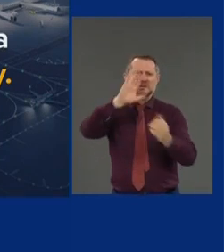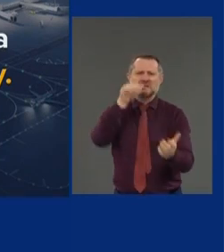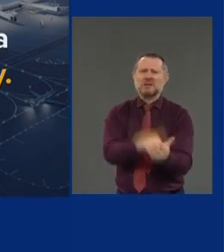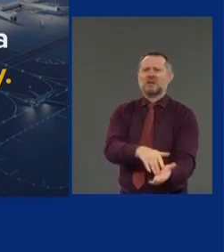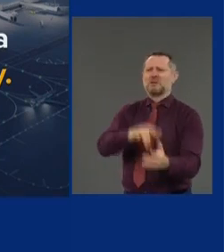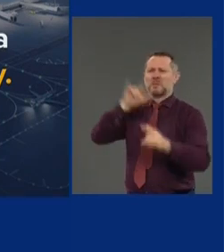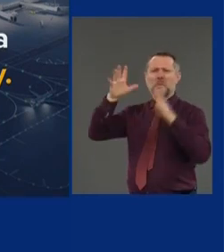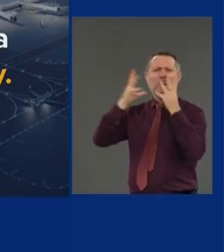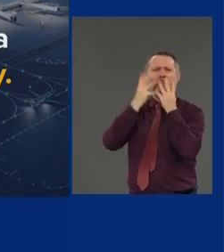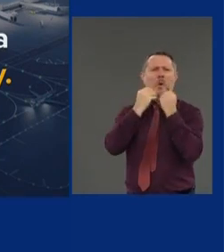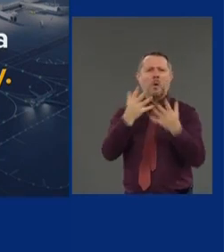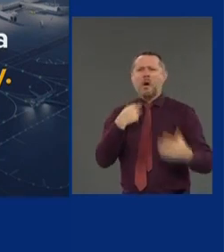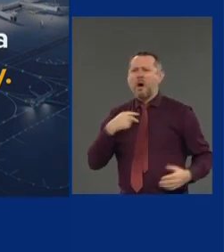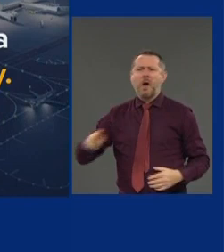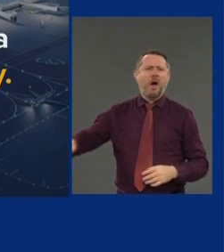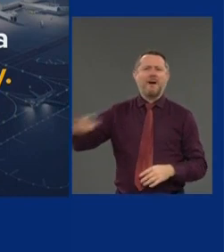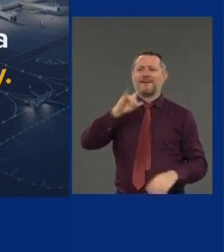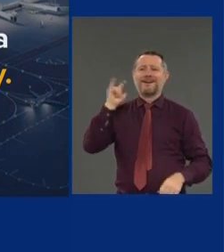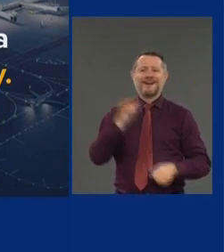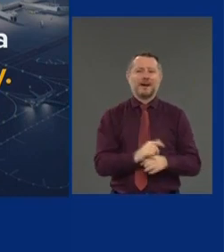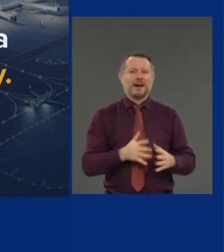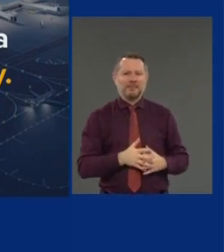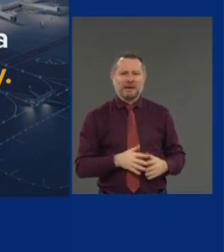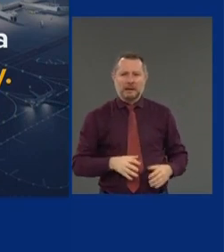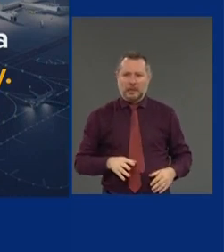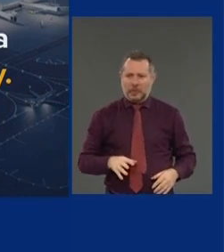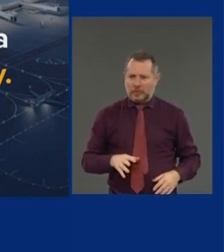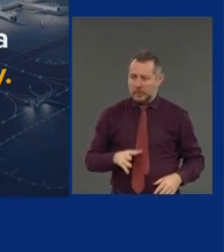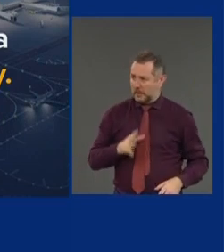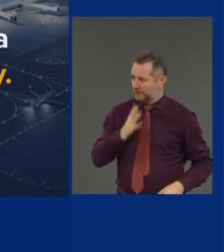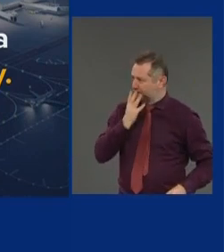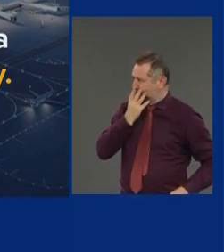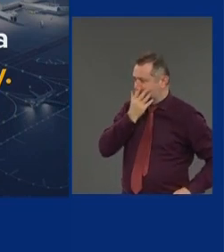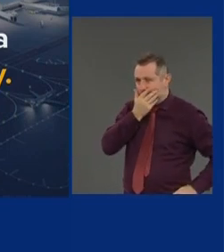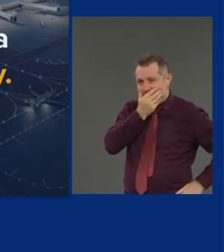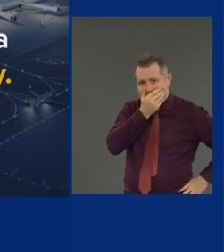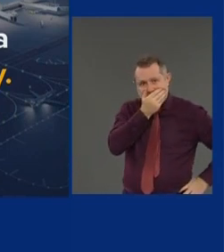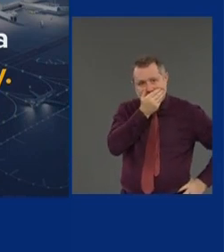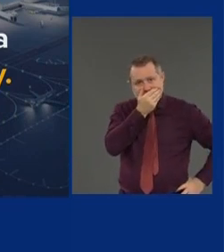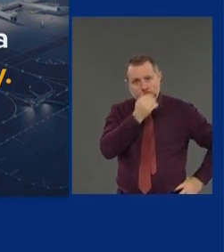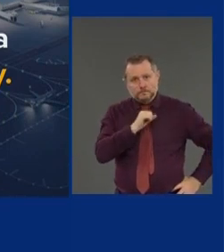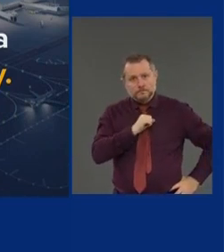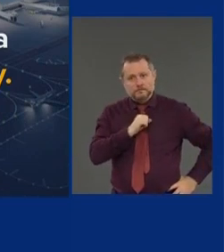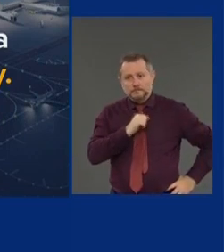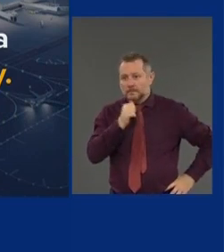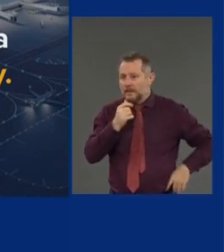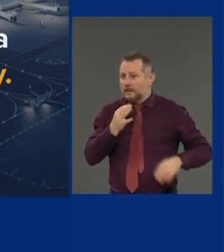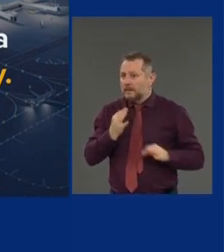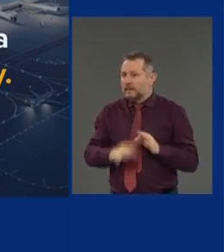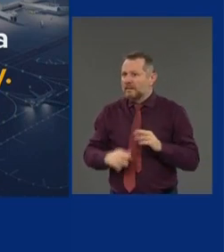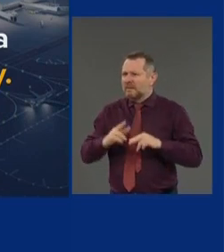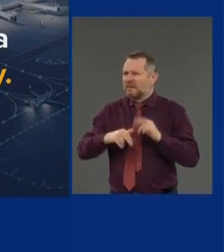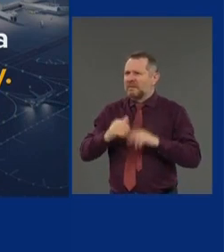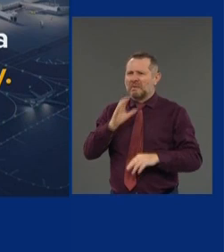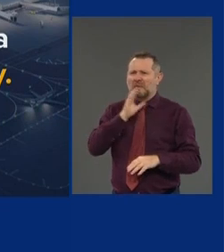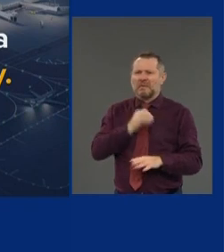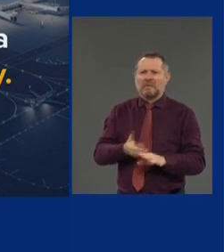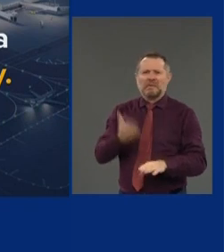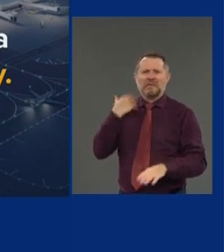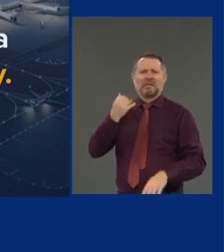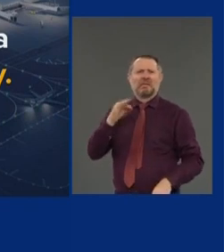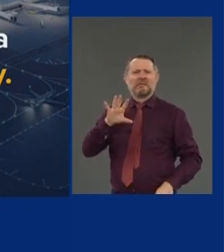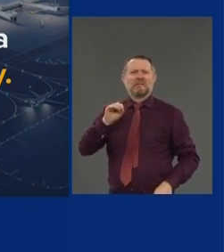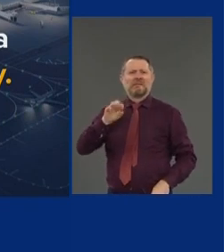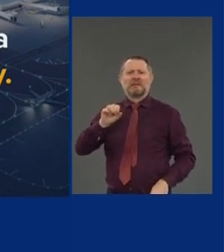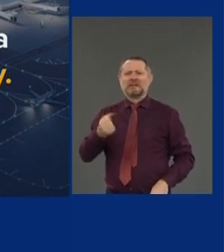And then you'd fly into our airports here in the United States, which were built in the 50s or the 60s or the 40s. And